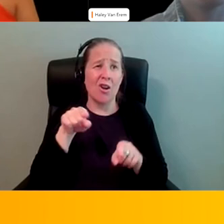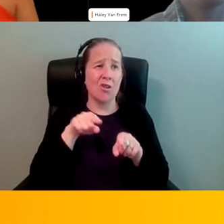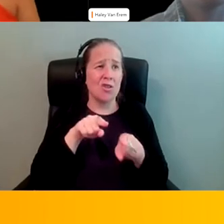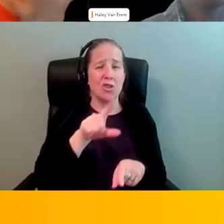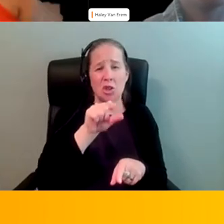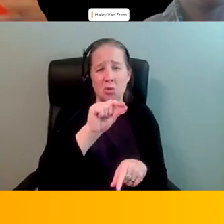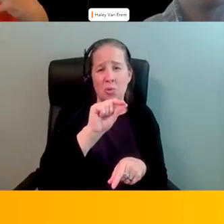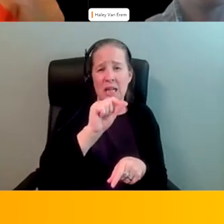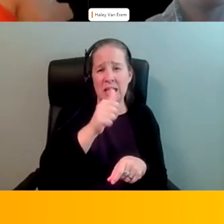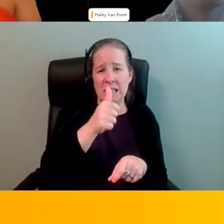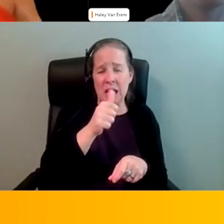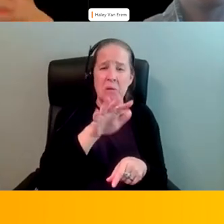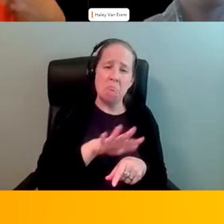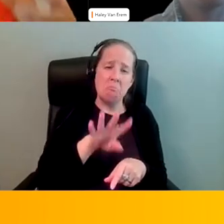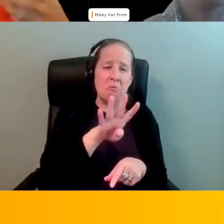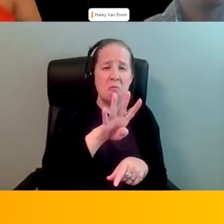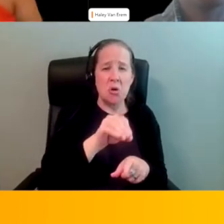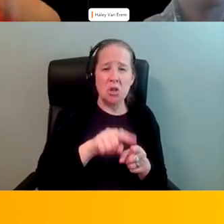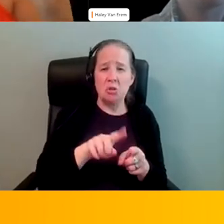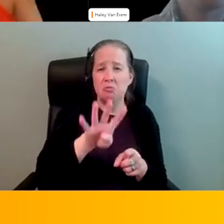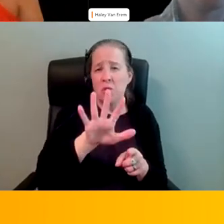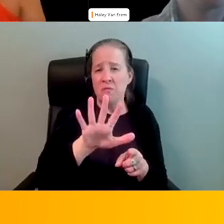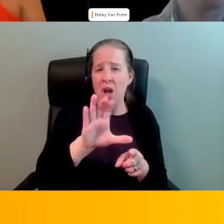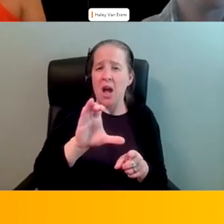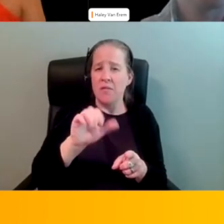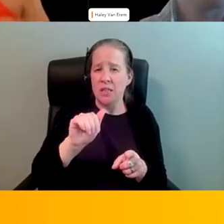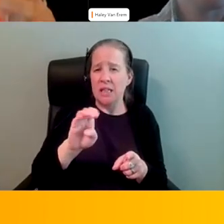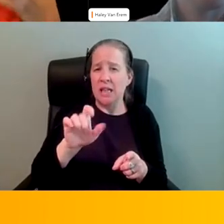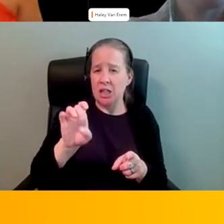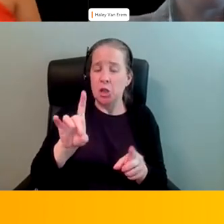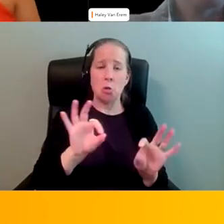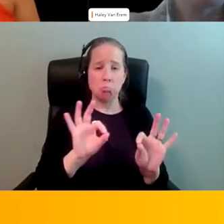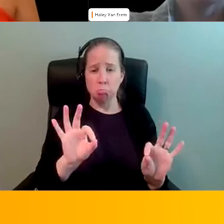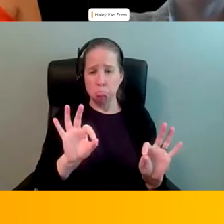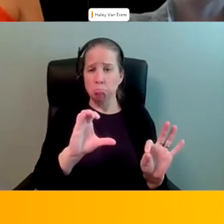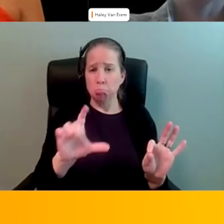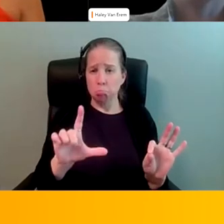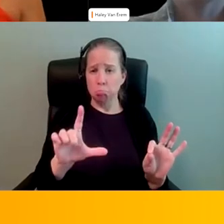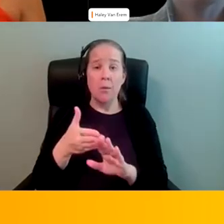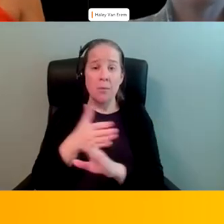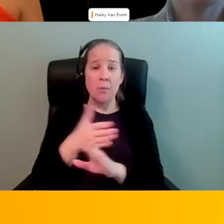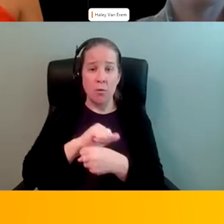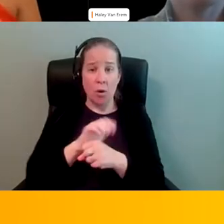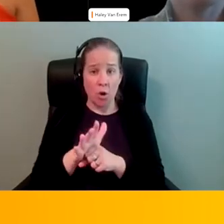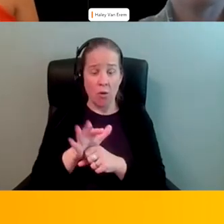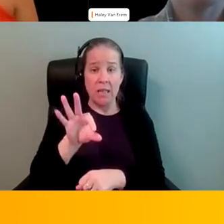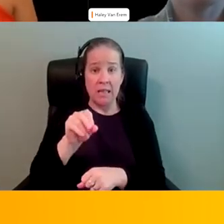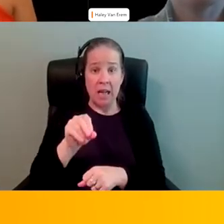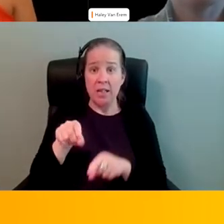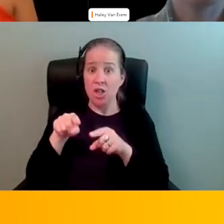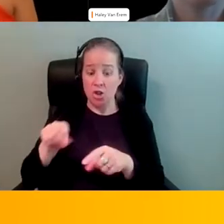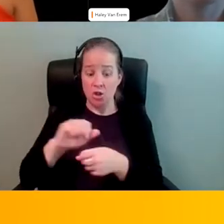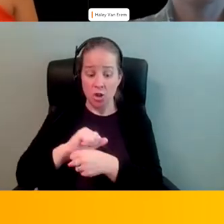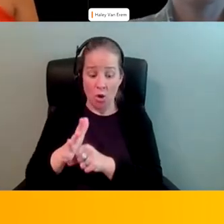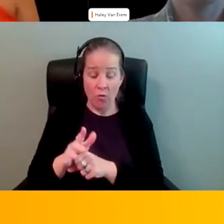40 to 45 that's a very good caseload they can do that well before covet it was 90 during covet it got